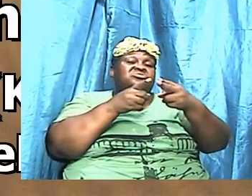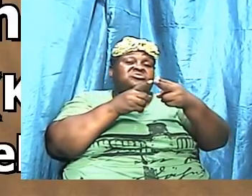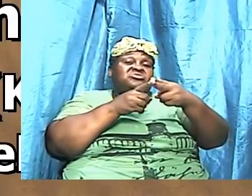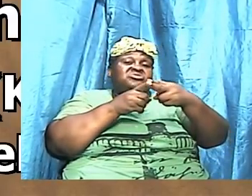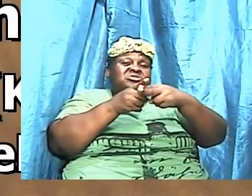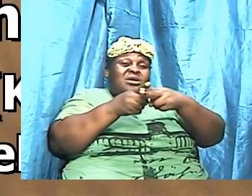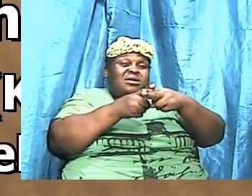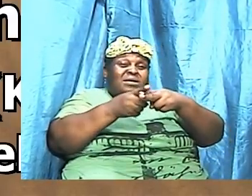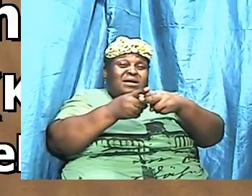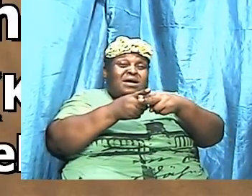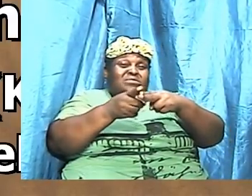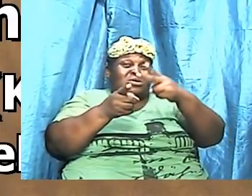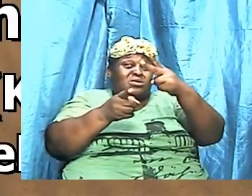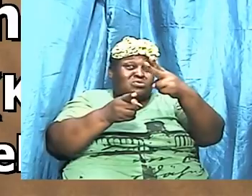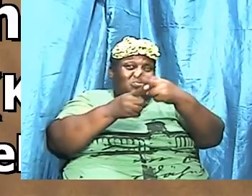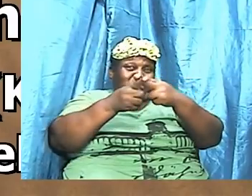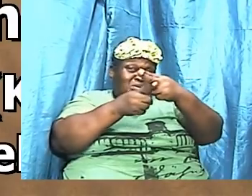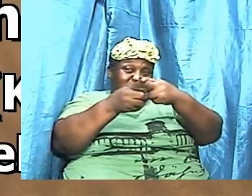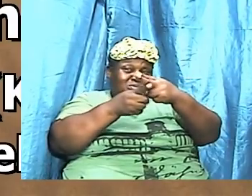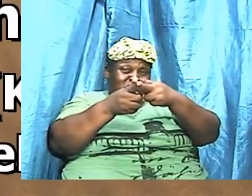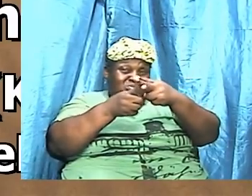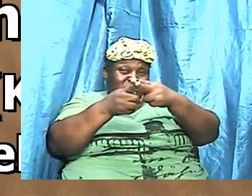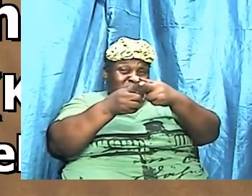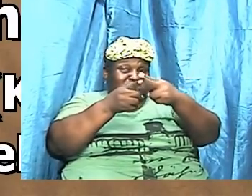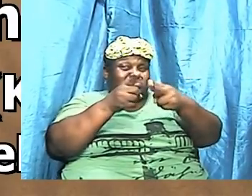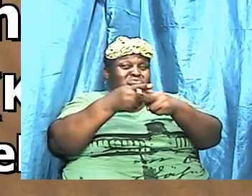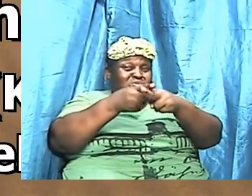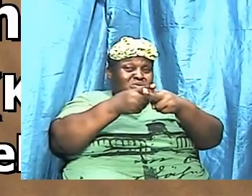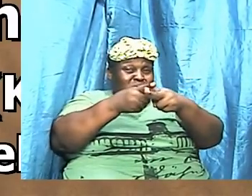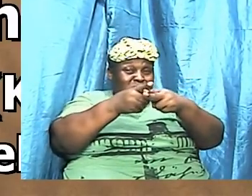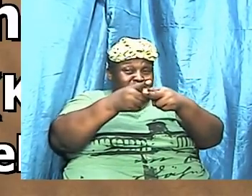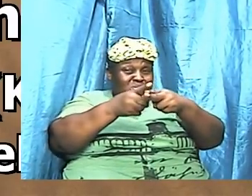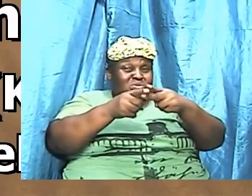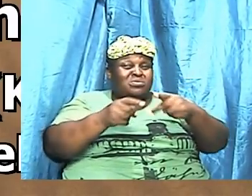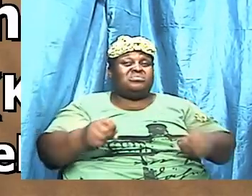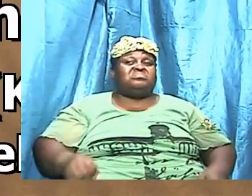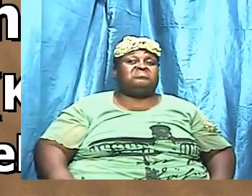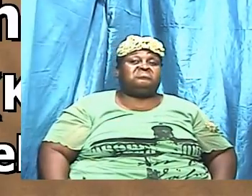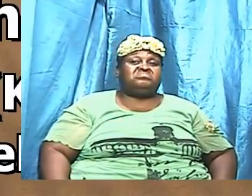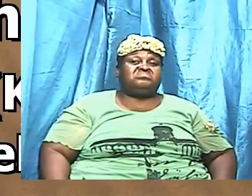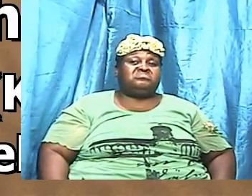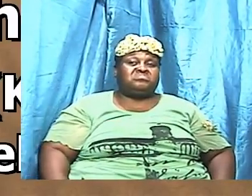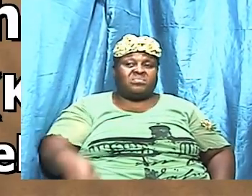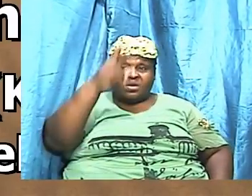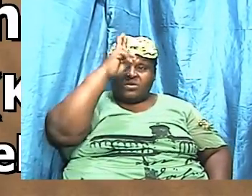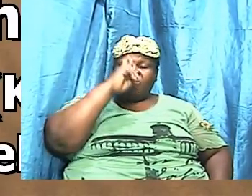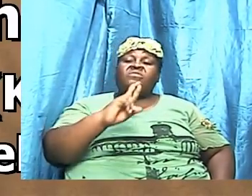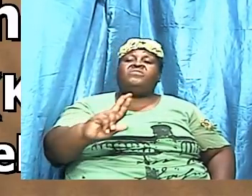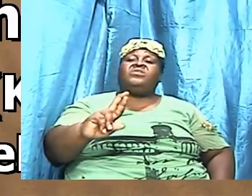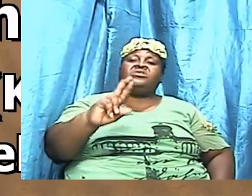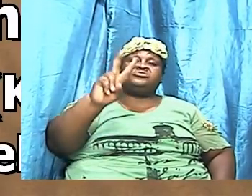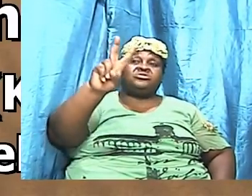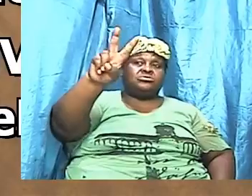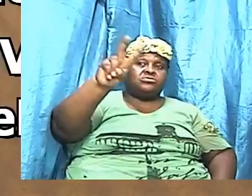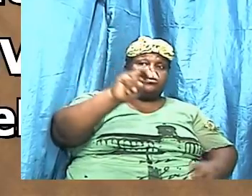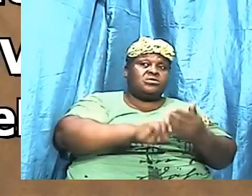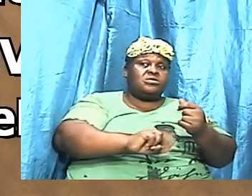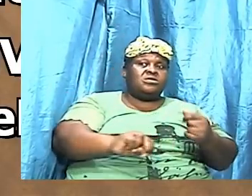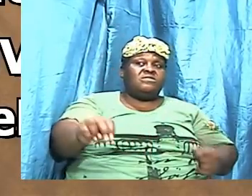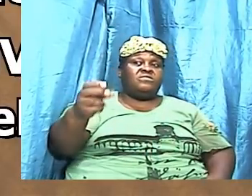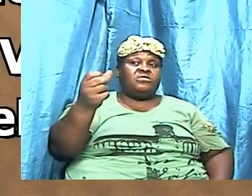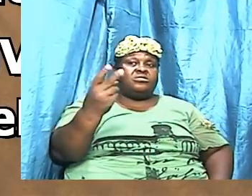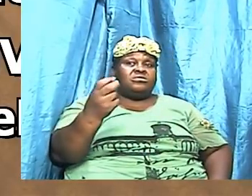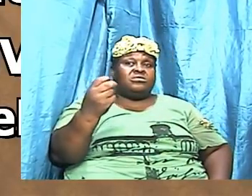Right, so we see it in scripture. And Revelation 2, Revelation 2 says